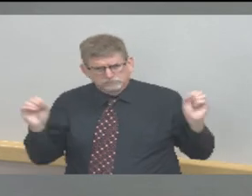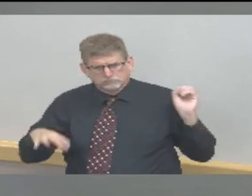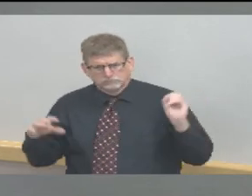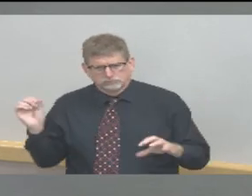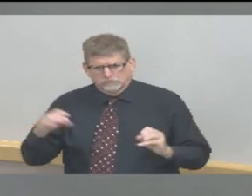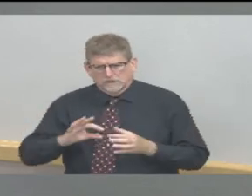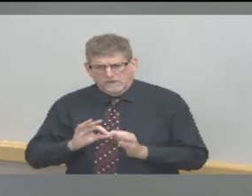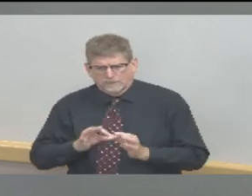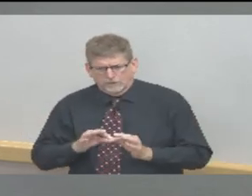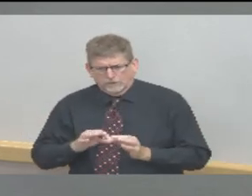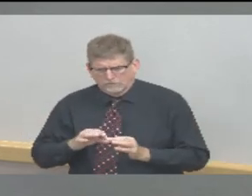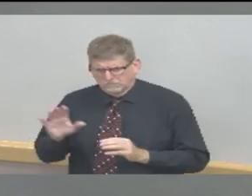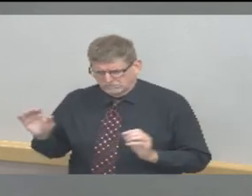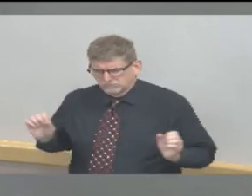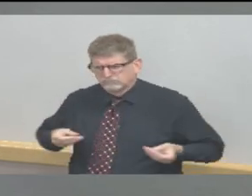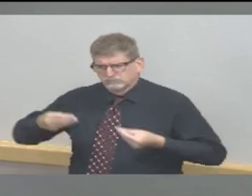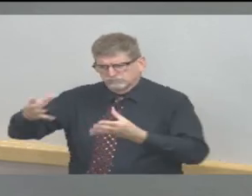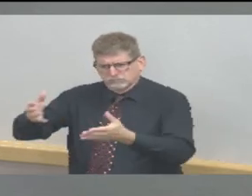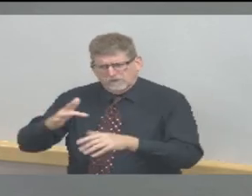data.